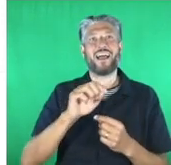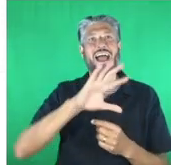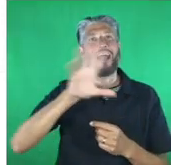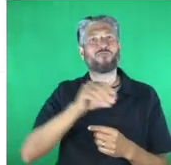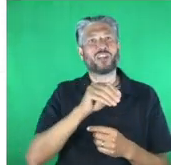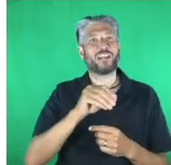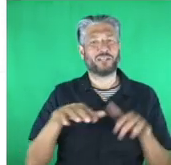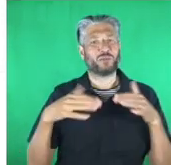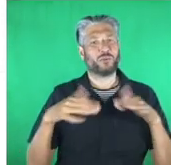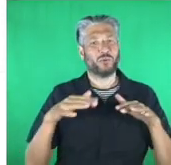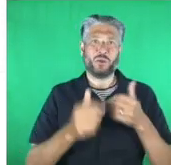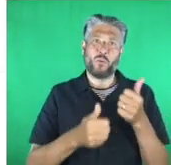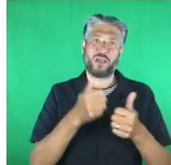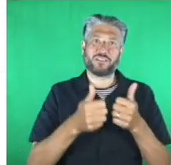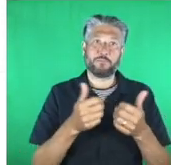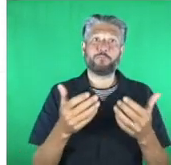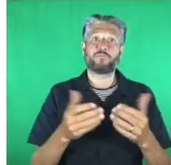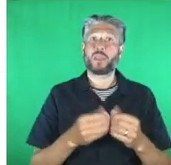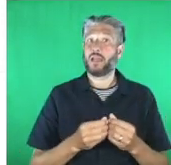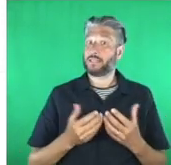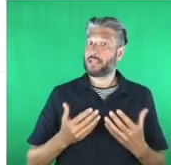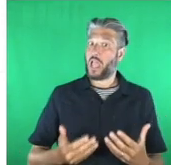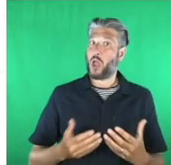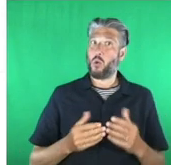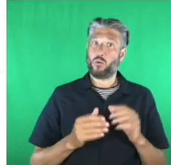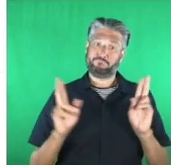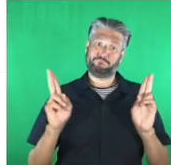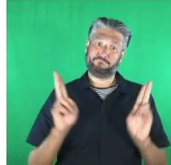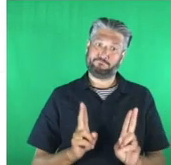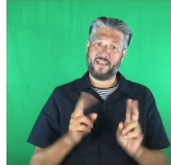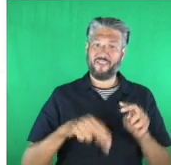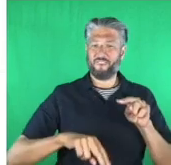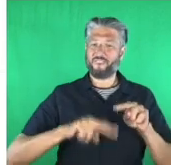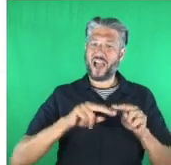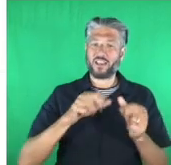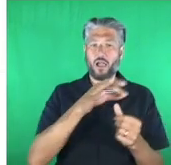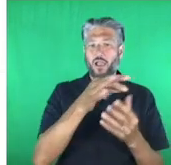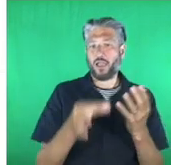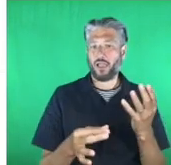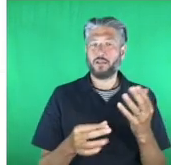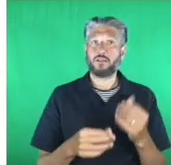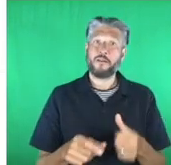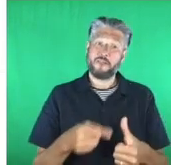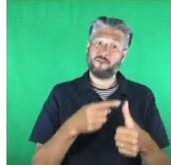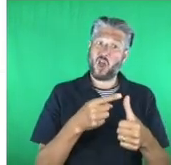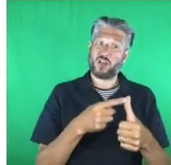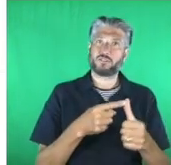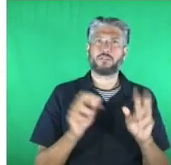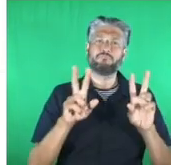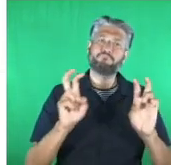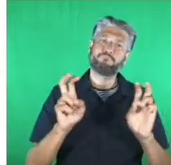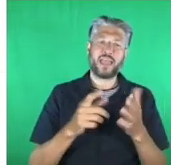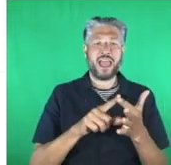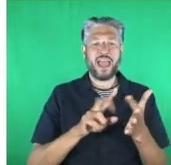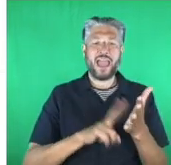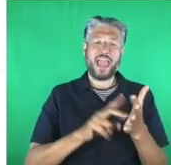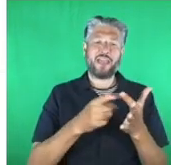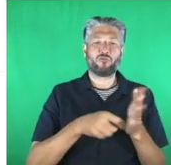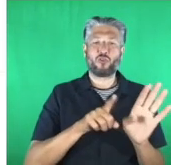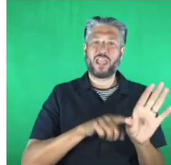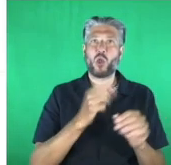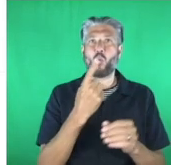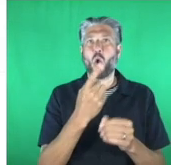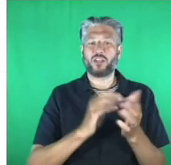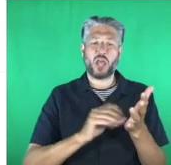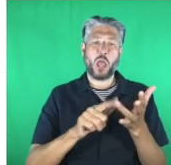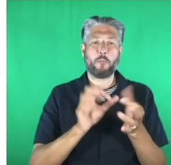longer here are the finalists first up everyone mobile is a company that is ultimately using its digital solutions